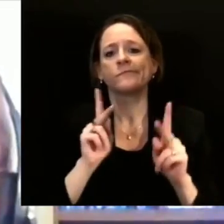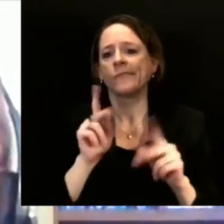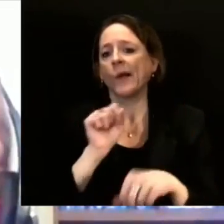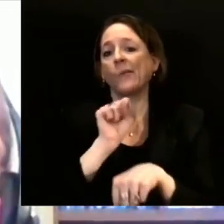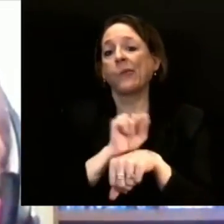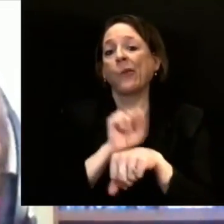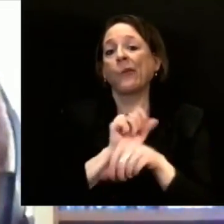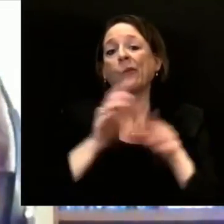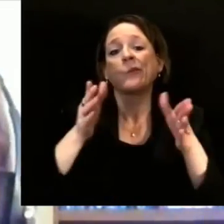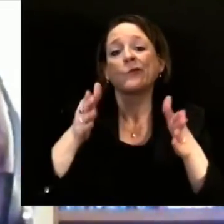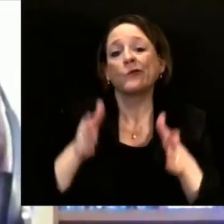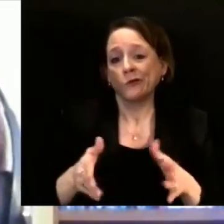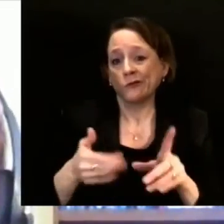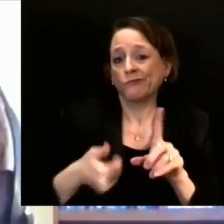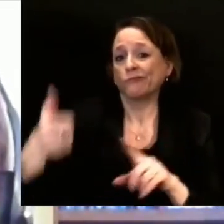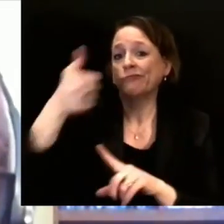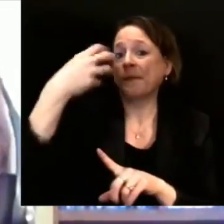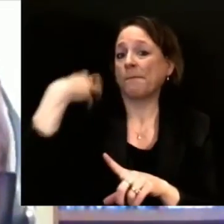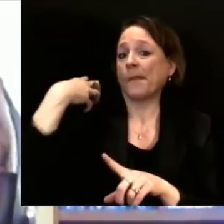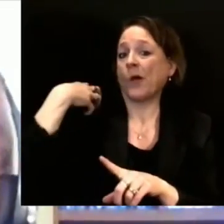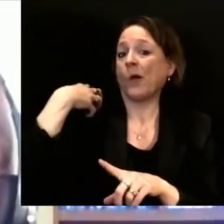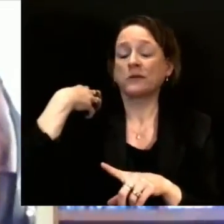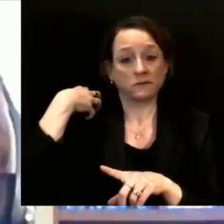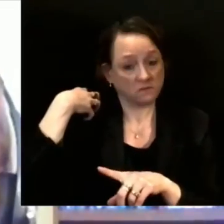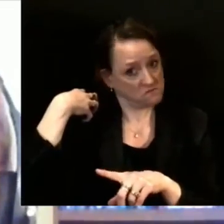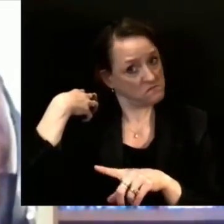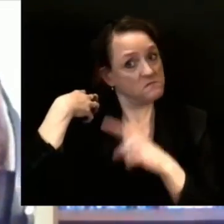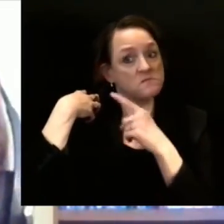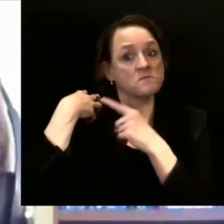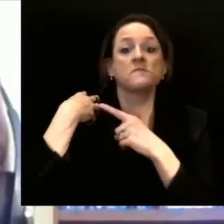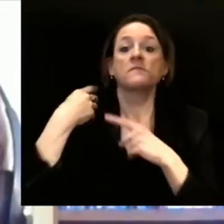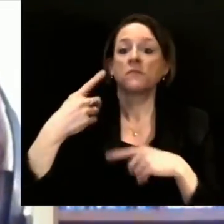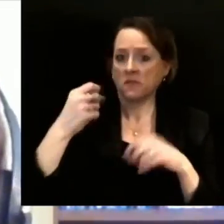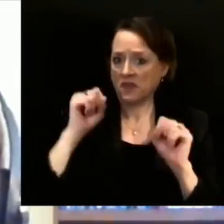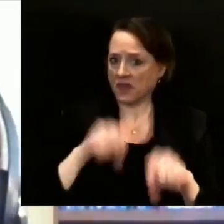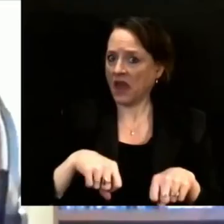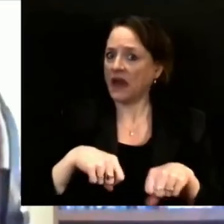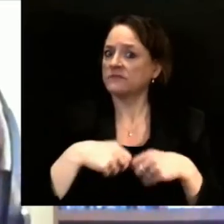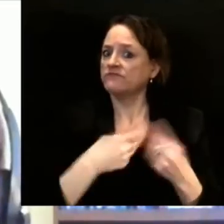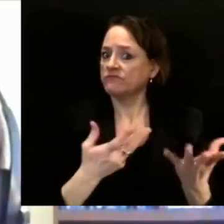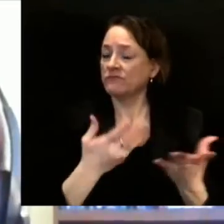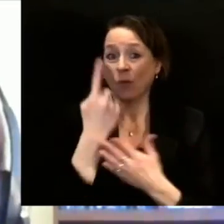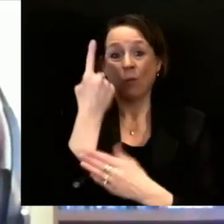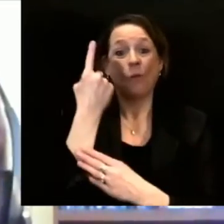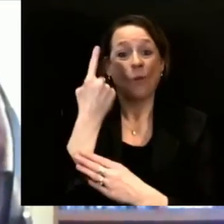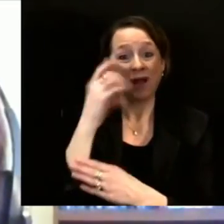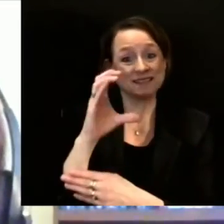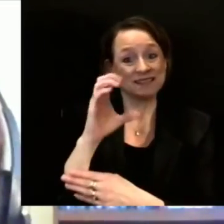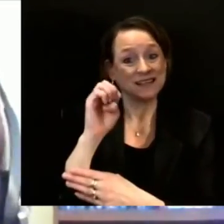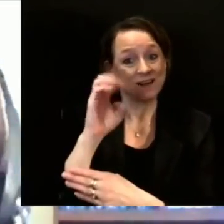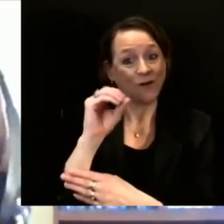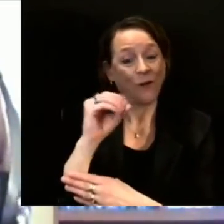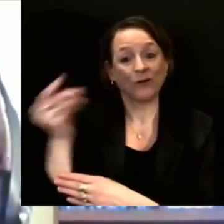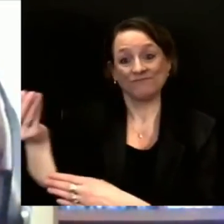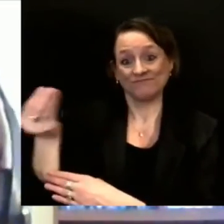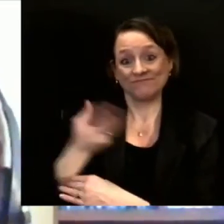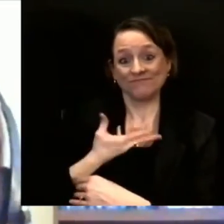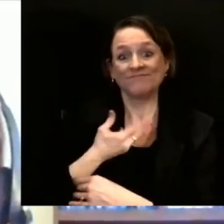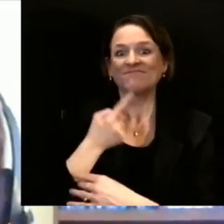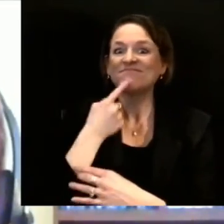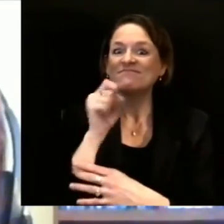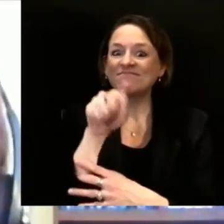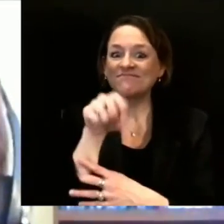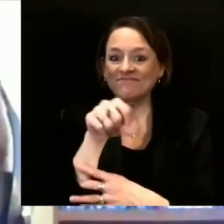CEOs this week, and one of them was talking about their employee health department having applied to be a vaccinator, having